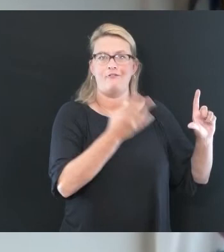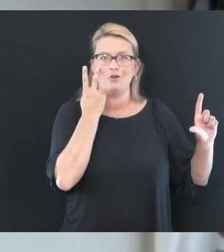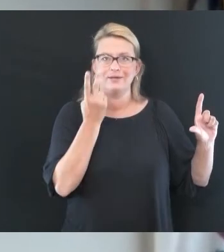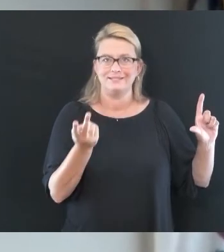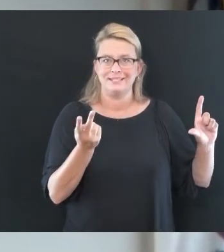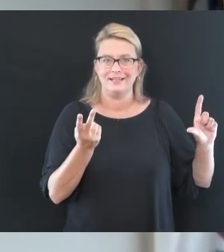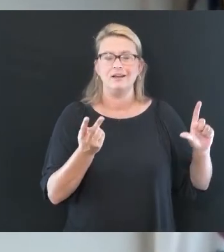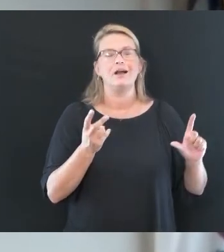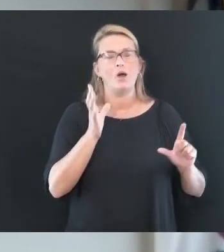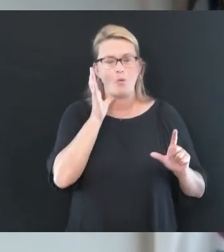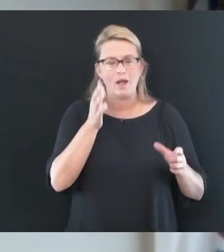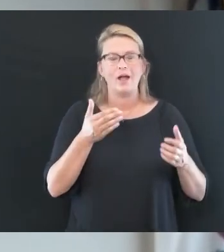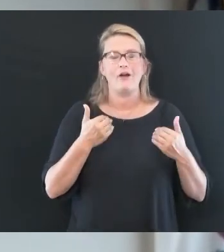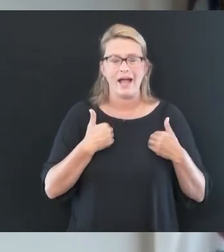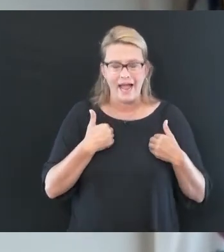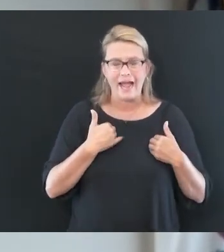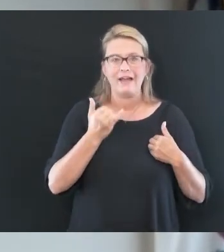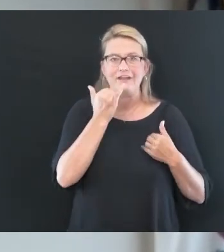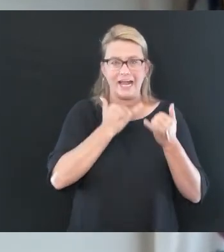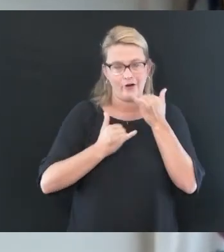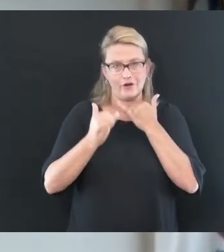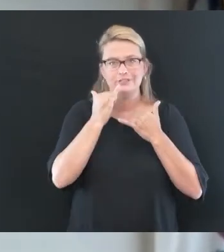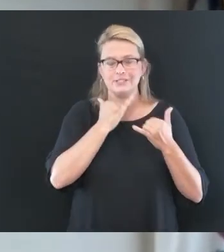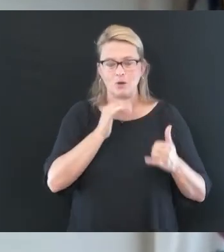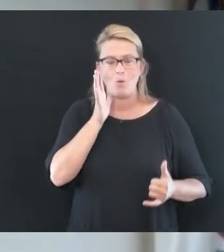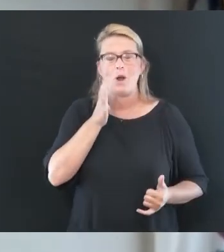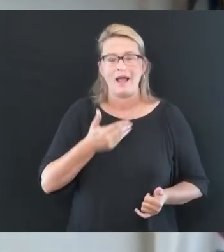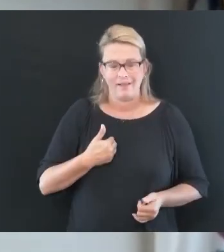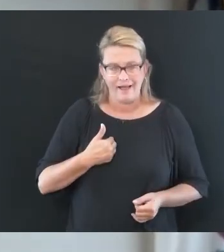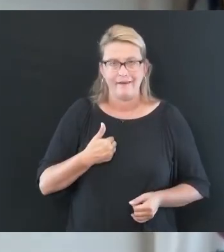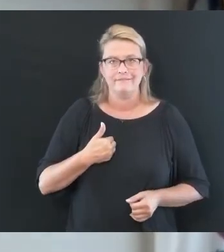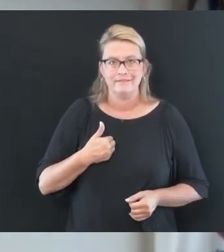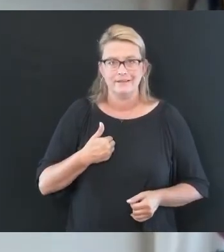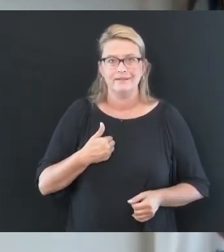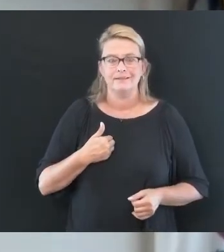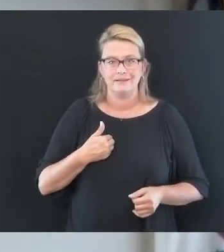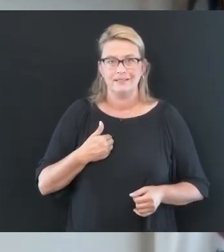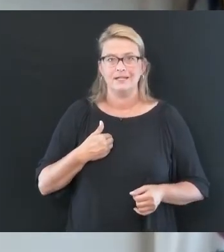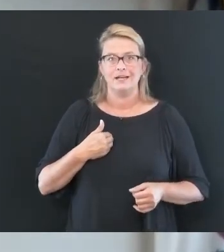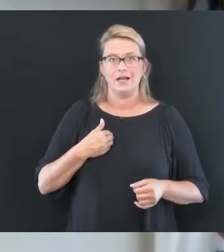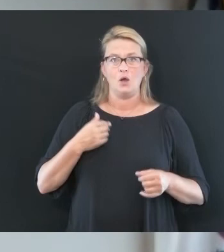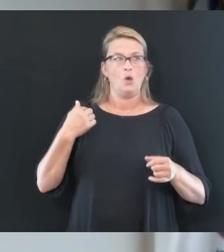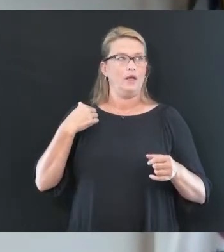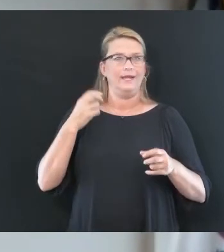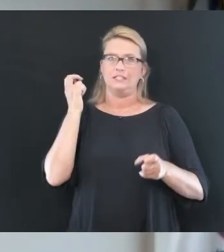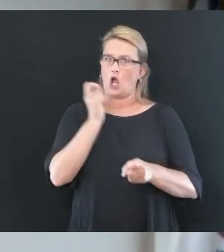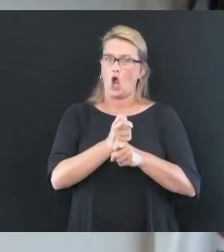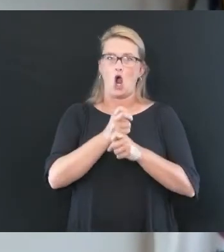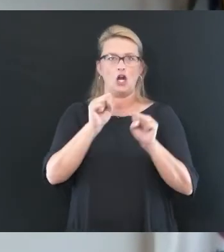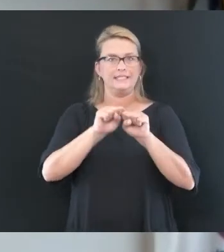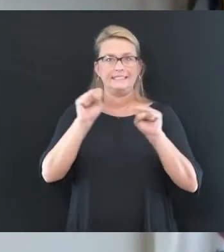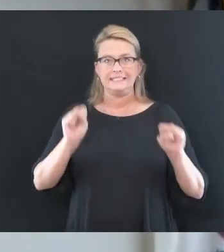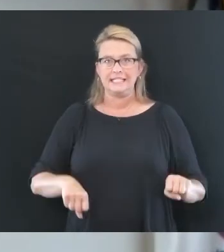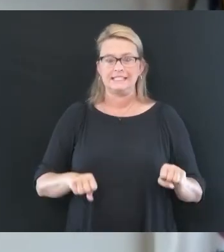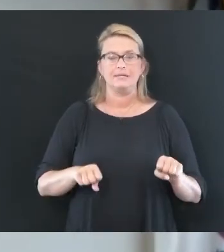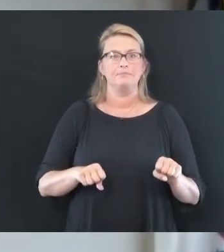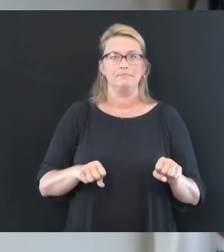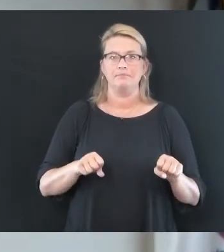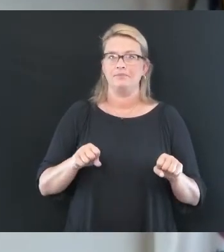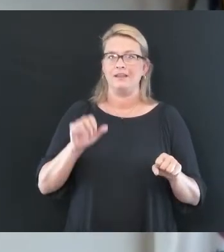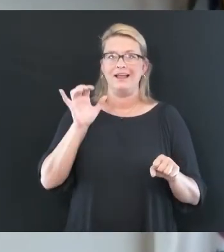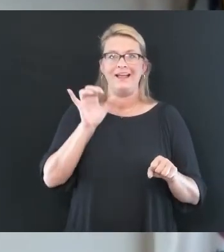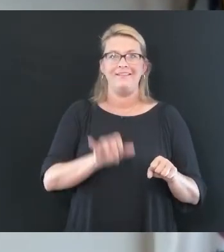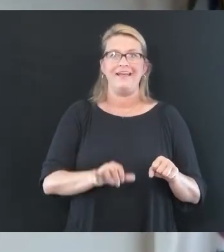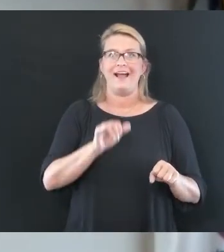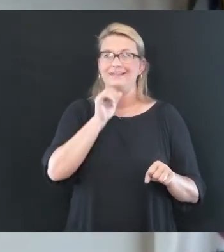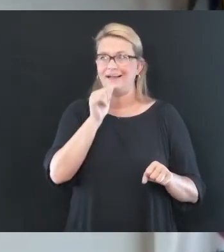will be errors. I want to make sure everyone understands. Part of this is a manual system. So it's very difficult to have a manual system that does